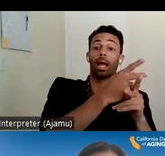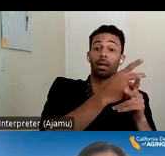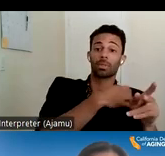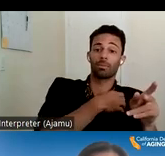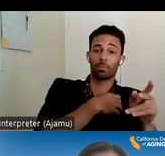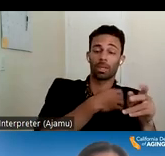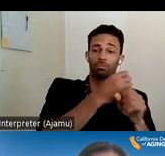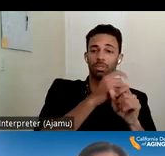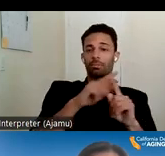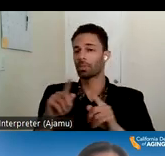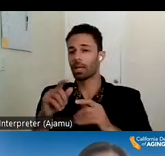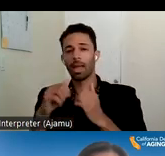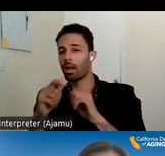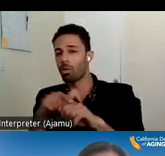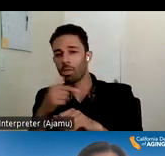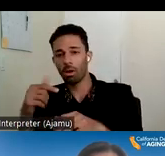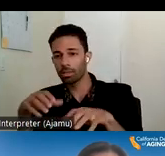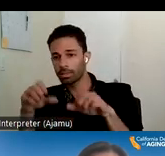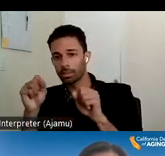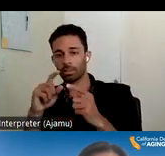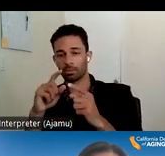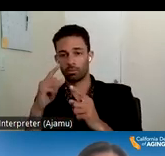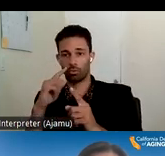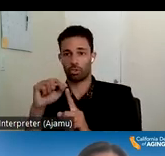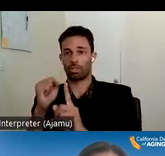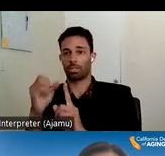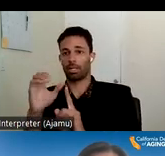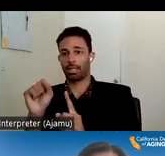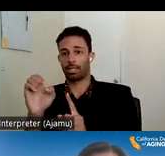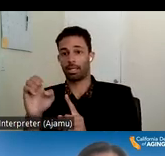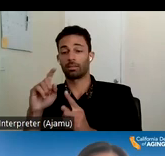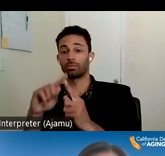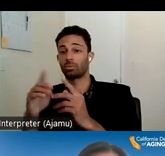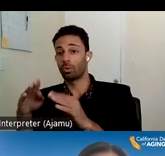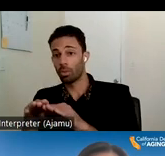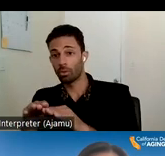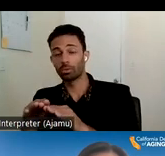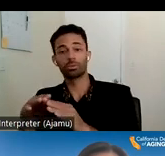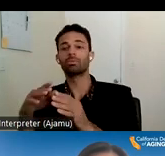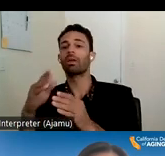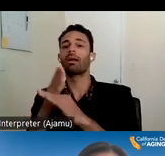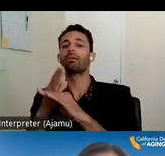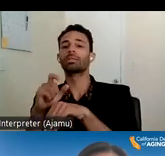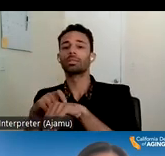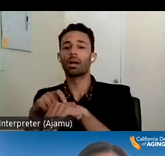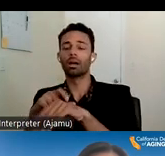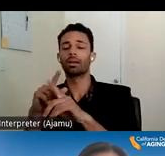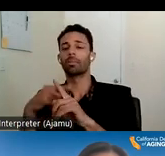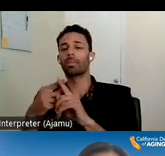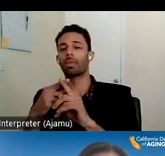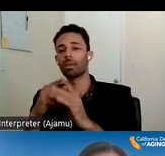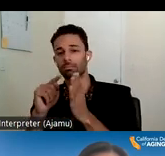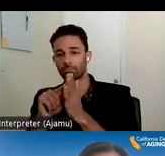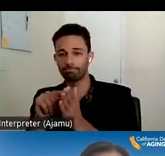receive but how long does it take for a case to be closed what's the average time and then really looking deeply into